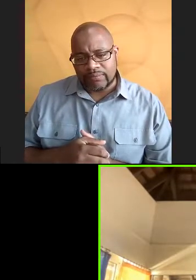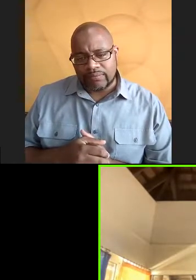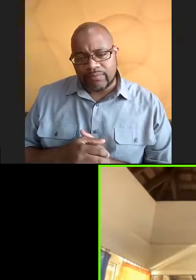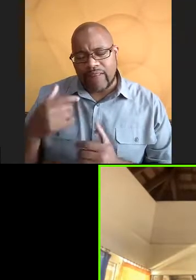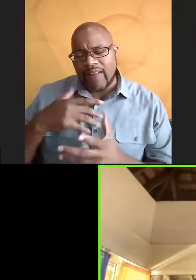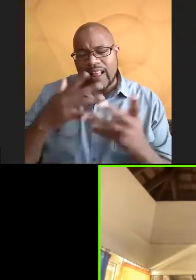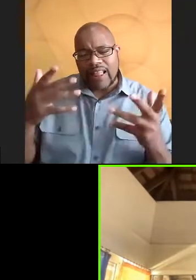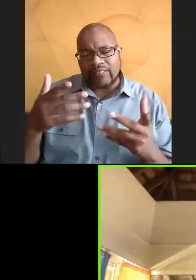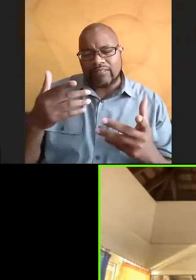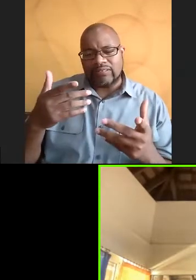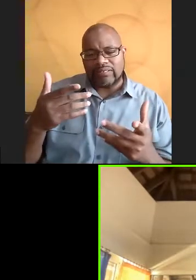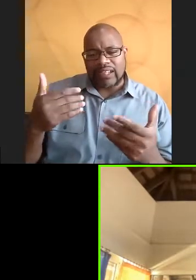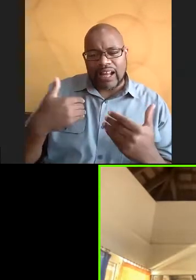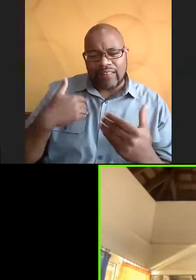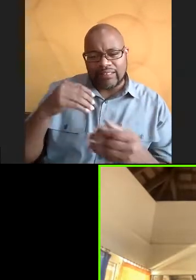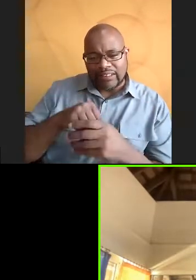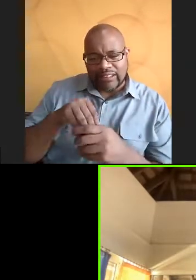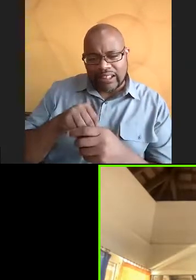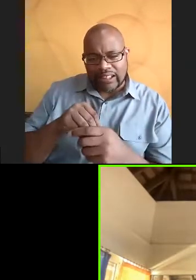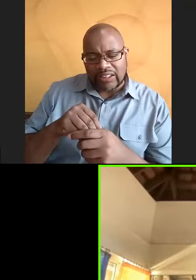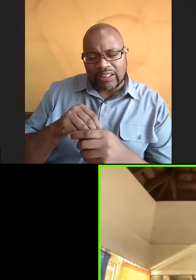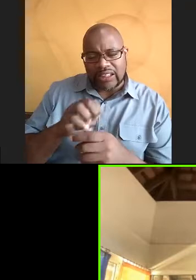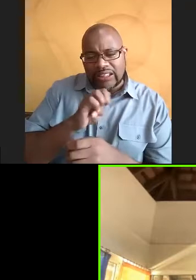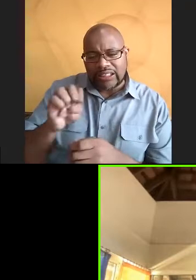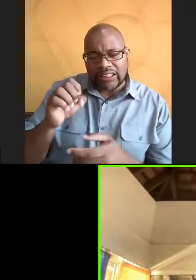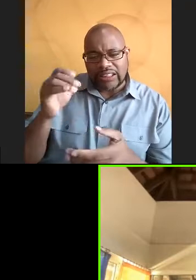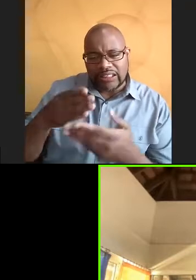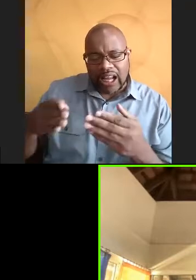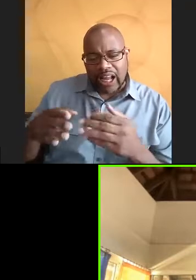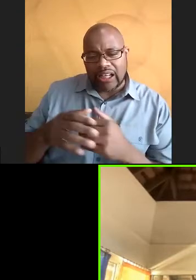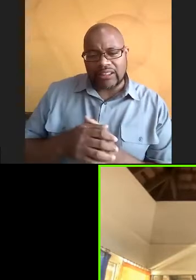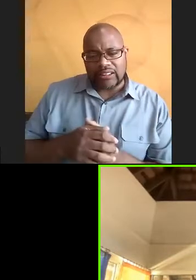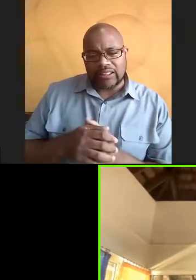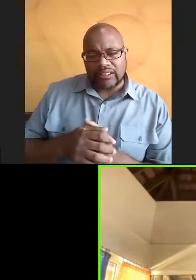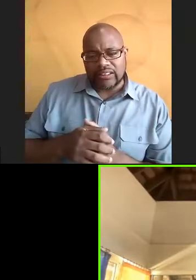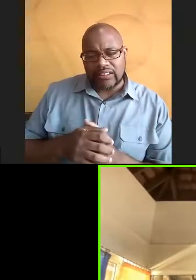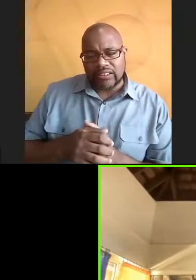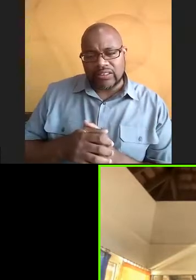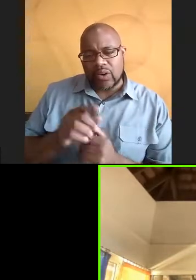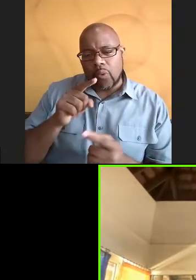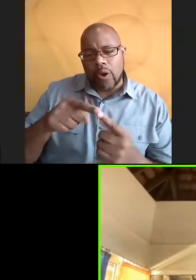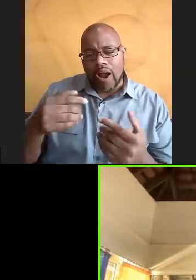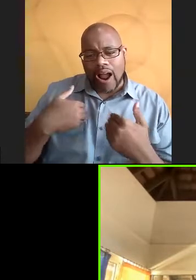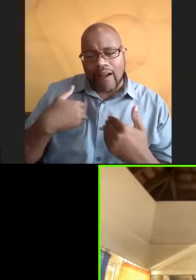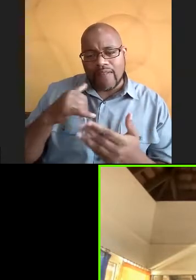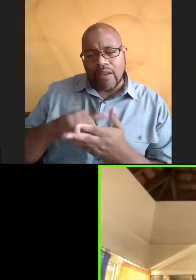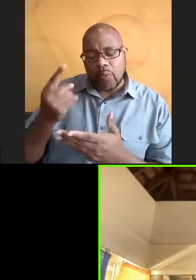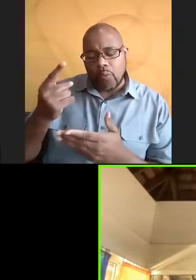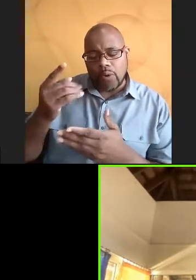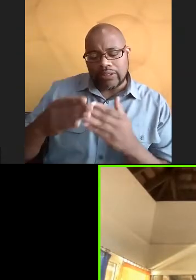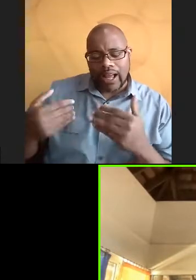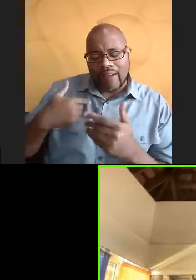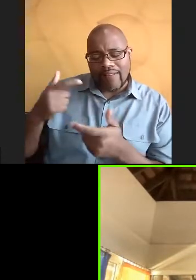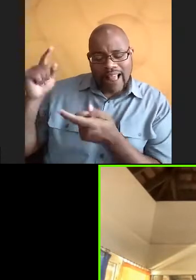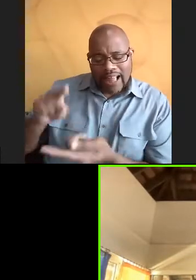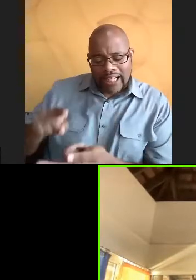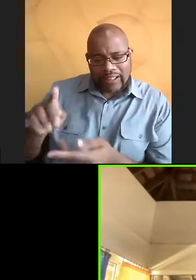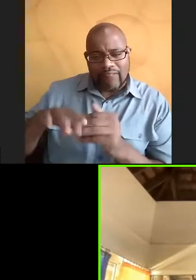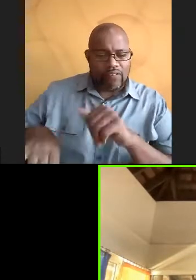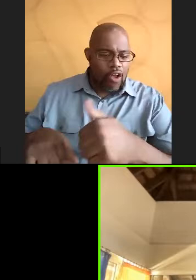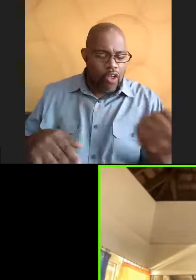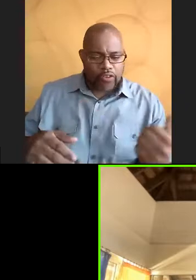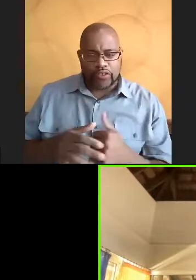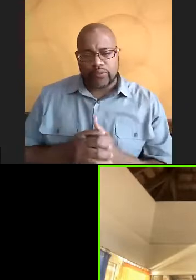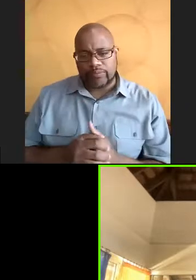split into two because there's a west and an east side that are both really different. So one side has a lot less herbivory than the other side because it's